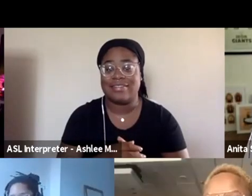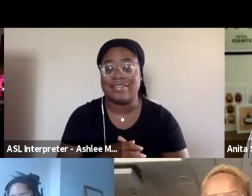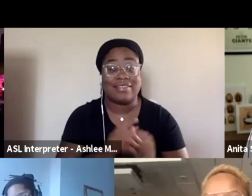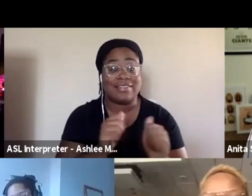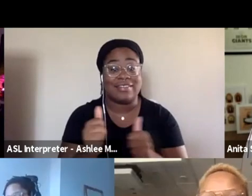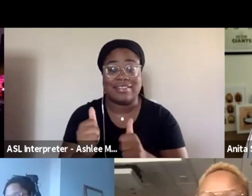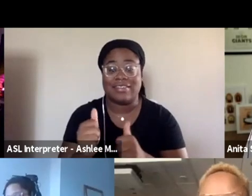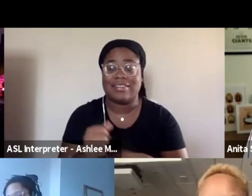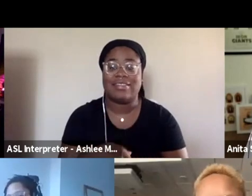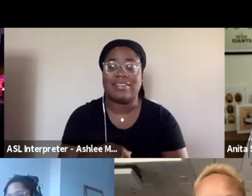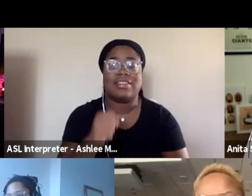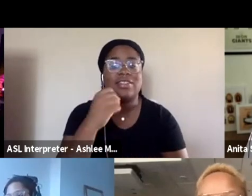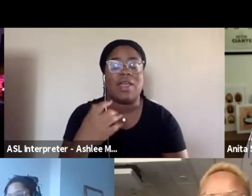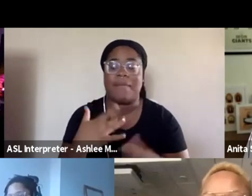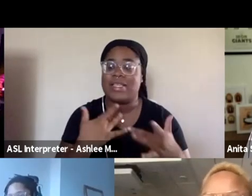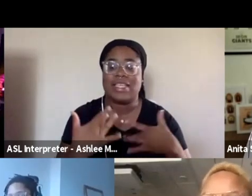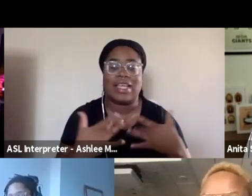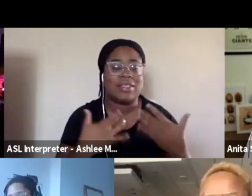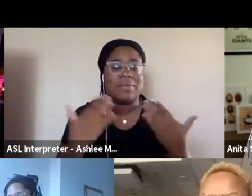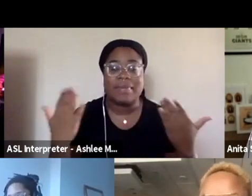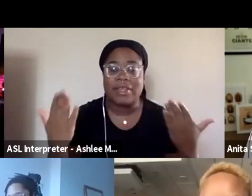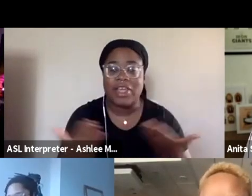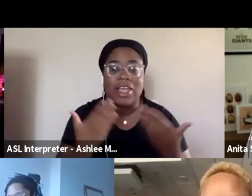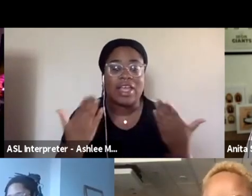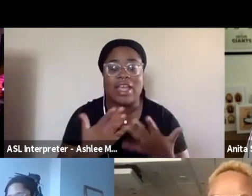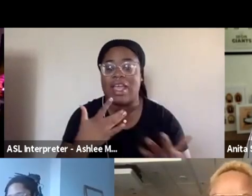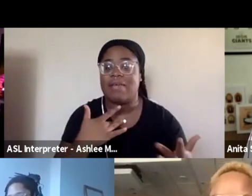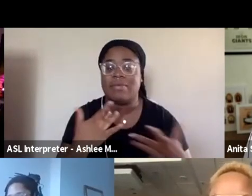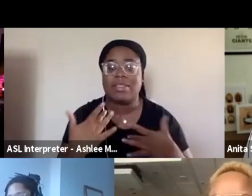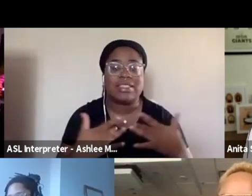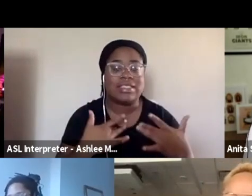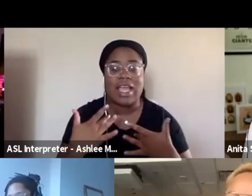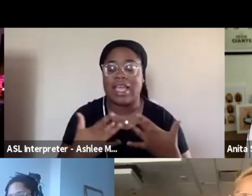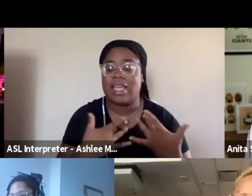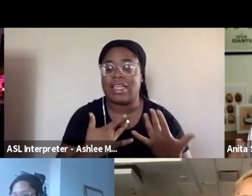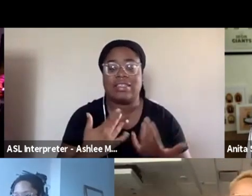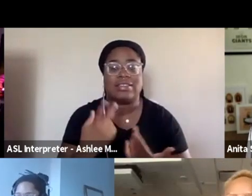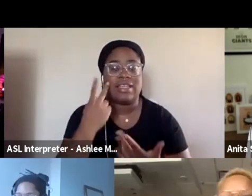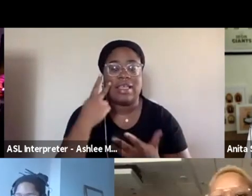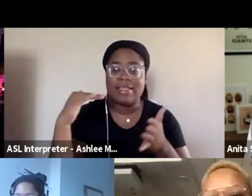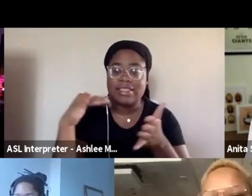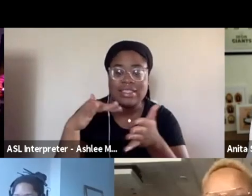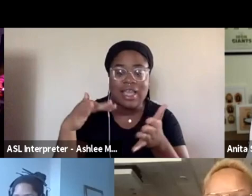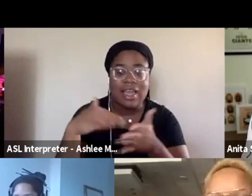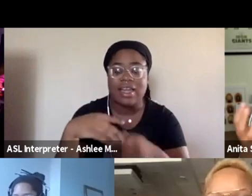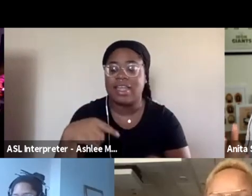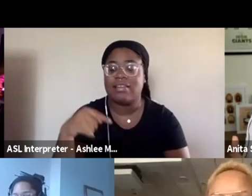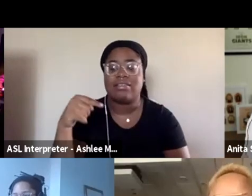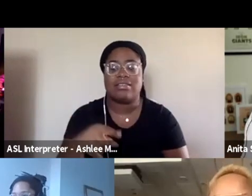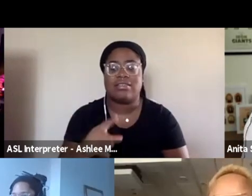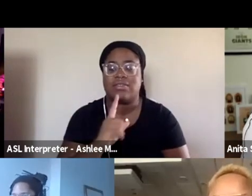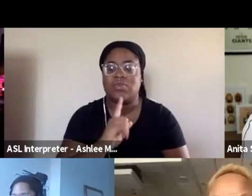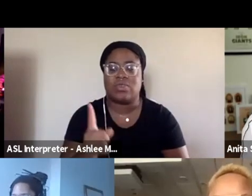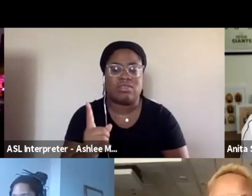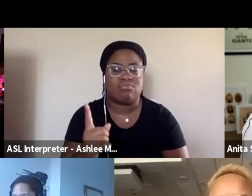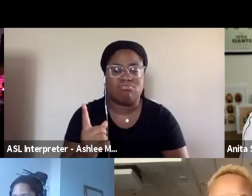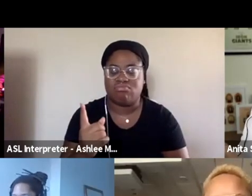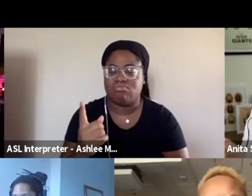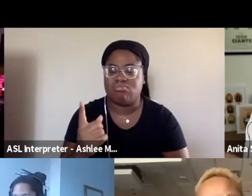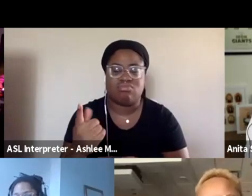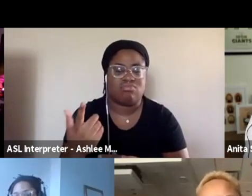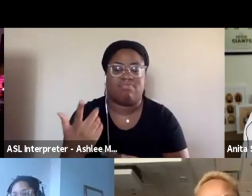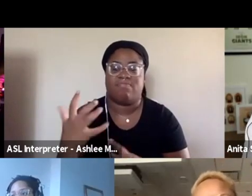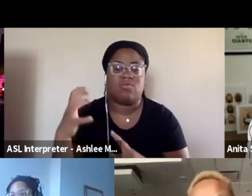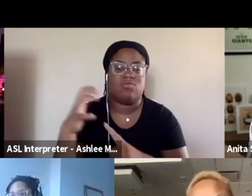So I'm excited to be here and I'm excited about this study. I feel like it's just so rich and detailed. I